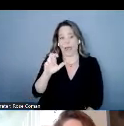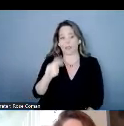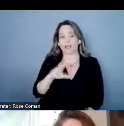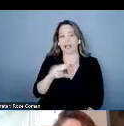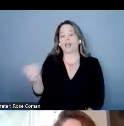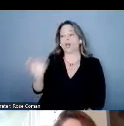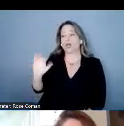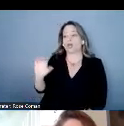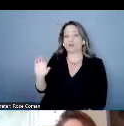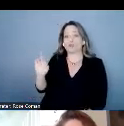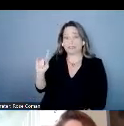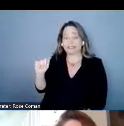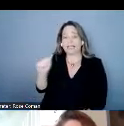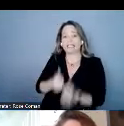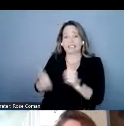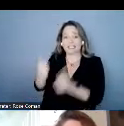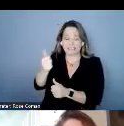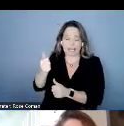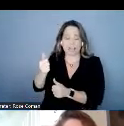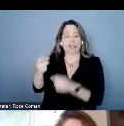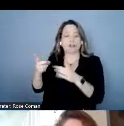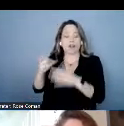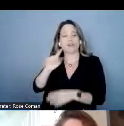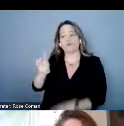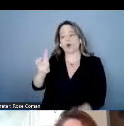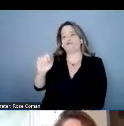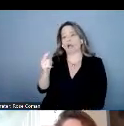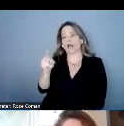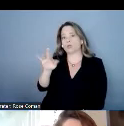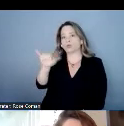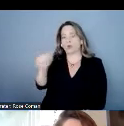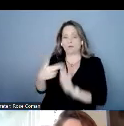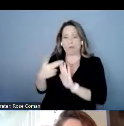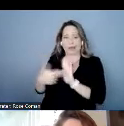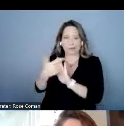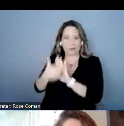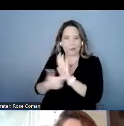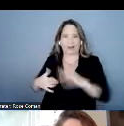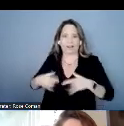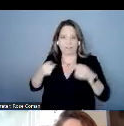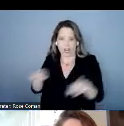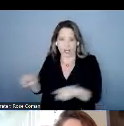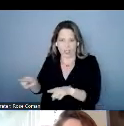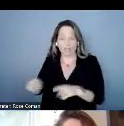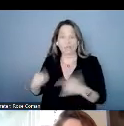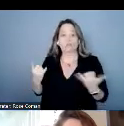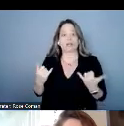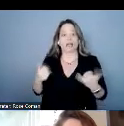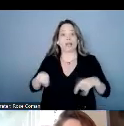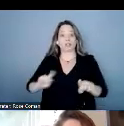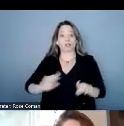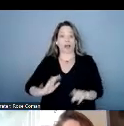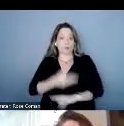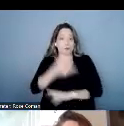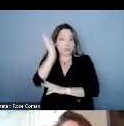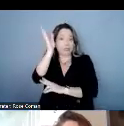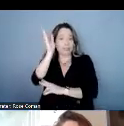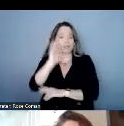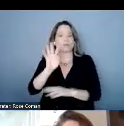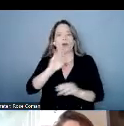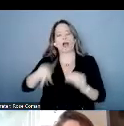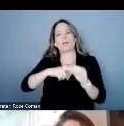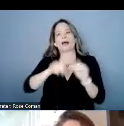director of regulatory affairs now today in our presentation we're going to be discussing individual accessibility